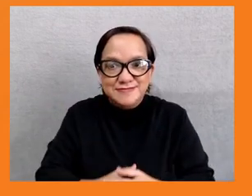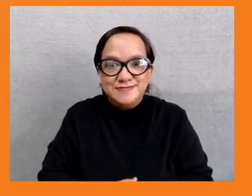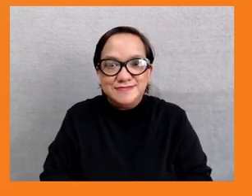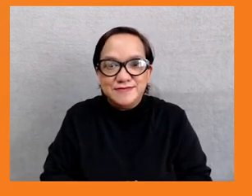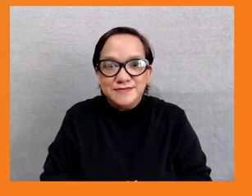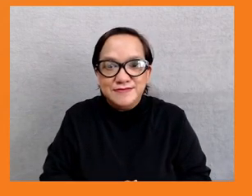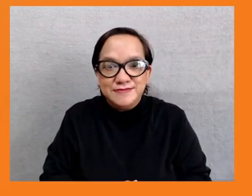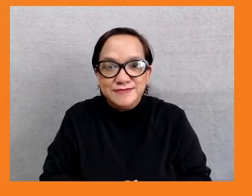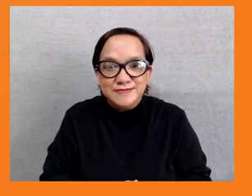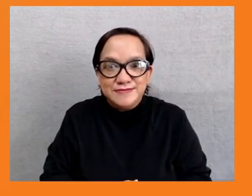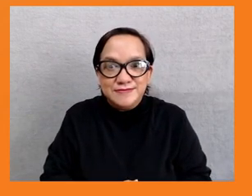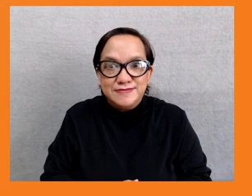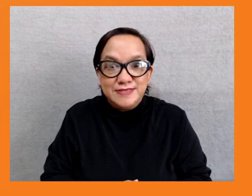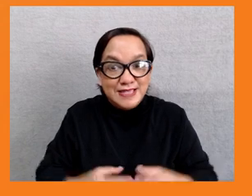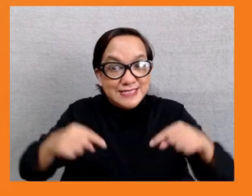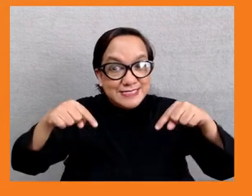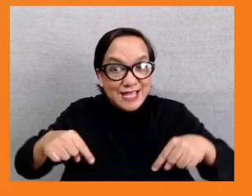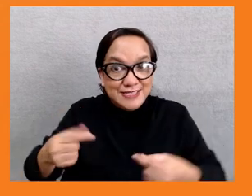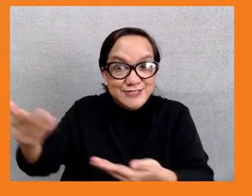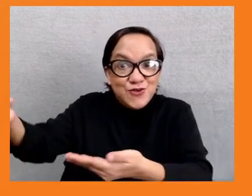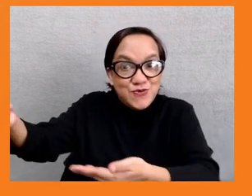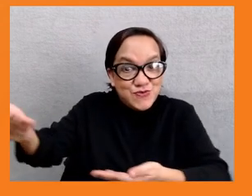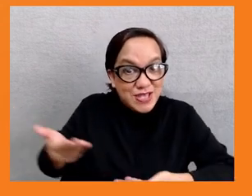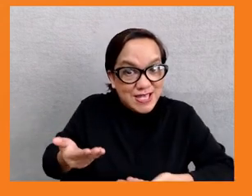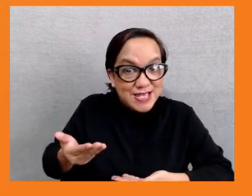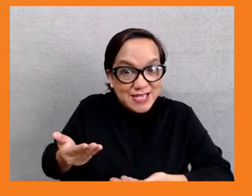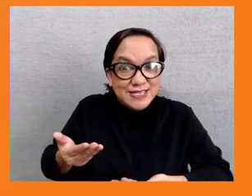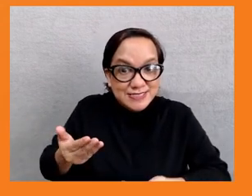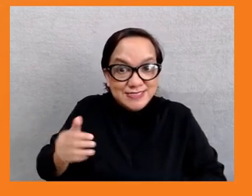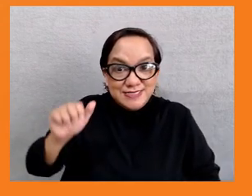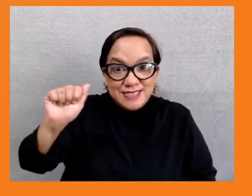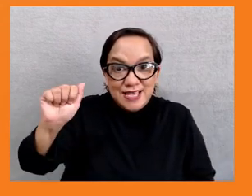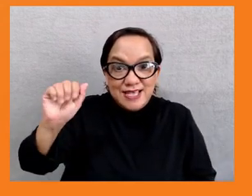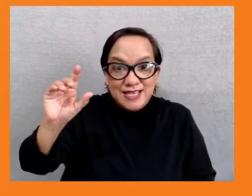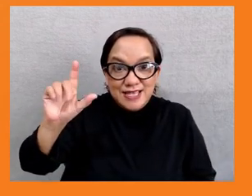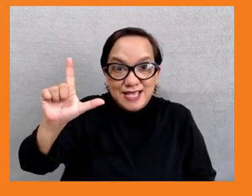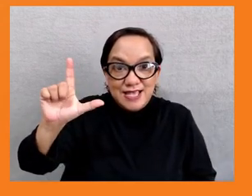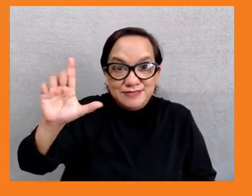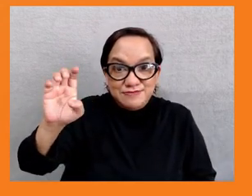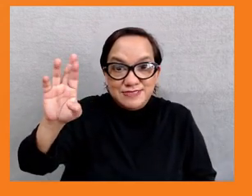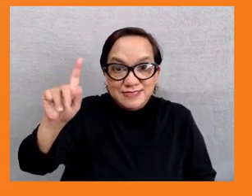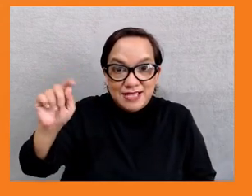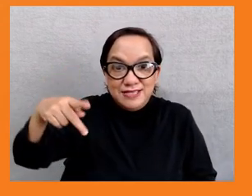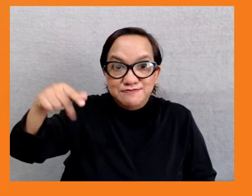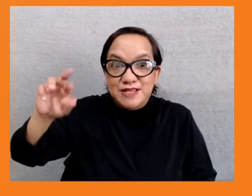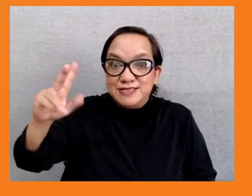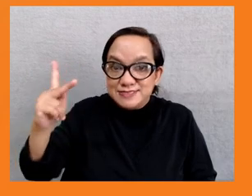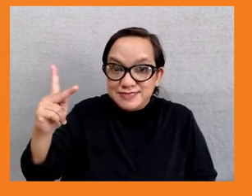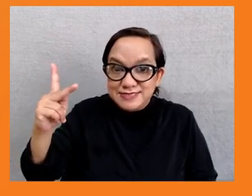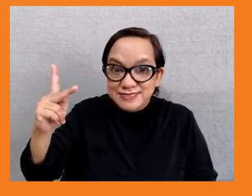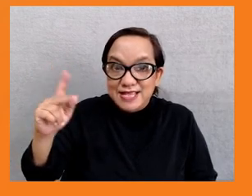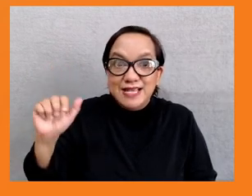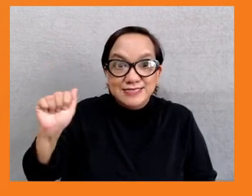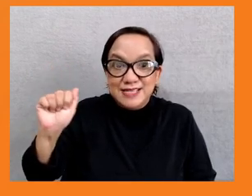invite Albert Park, who is the chief economist at the Asian Development Bank. I would like to understand